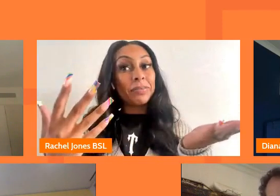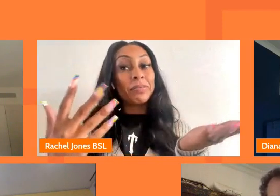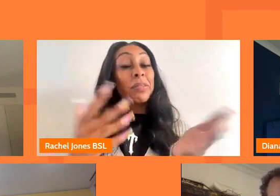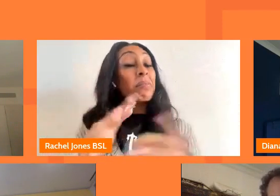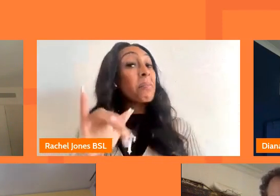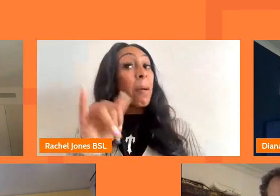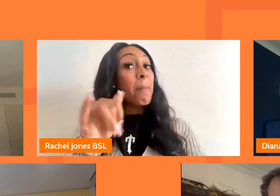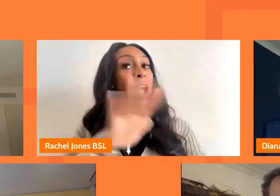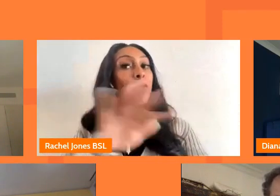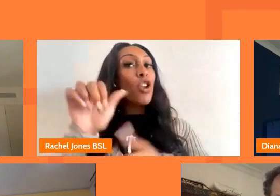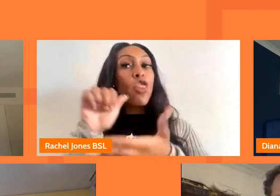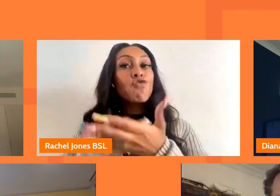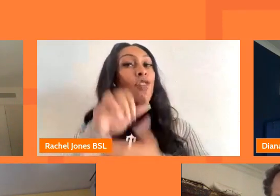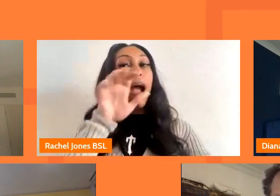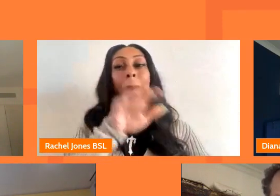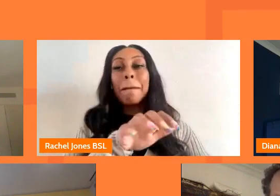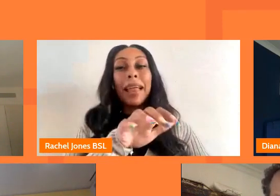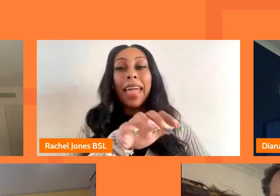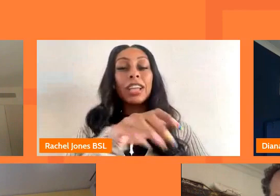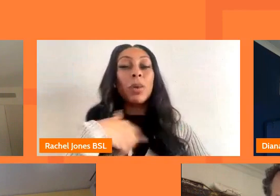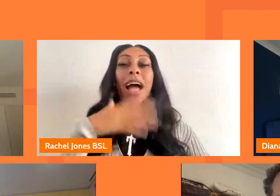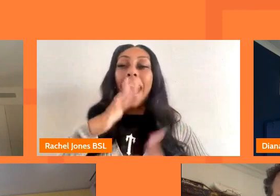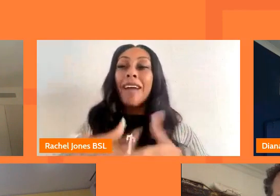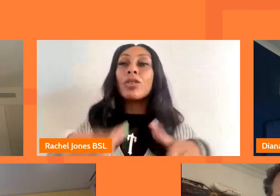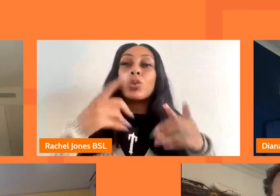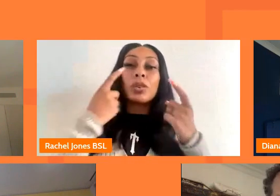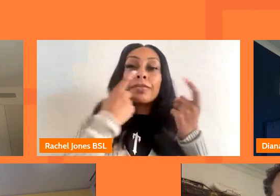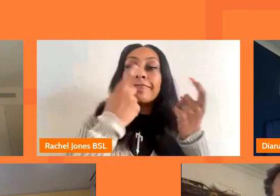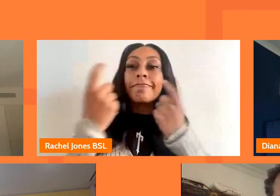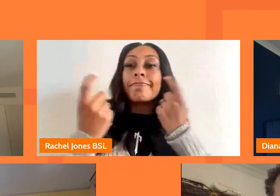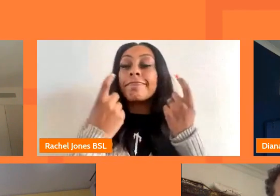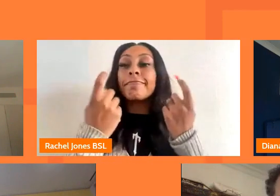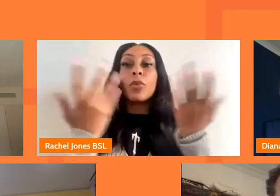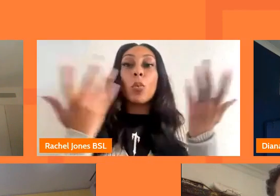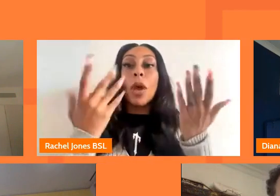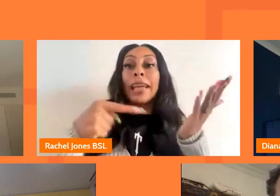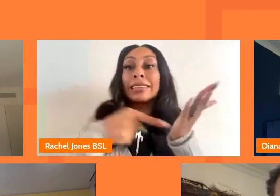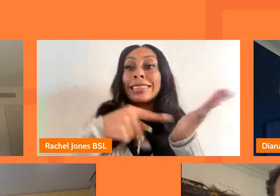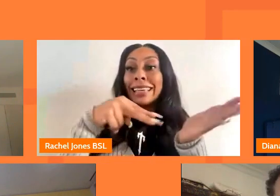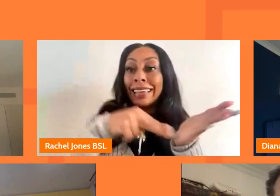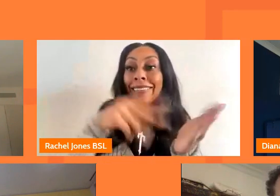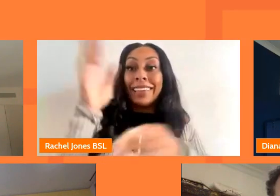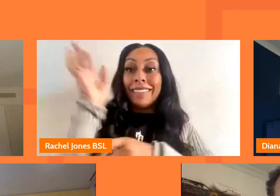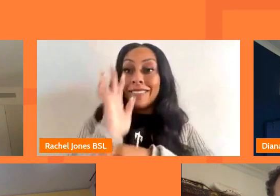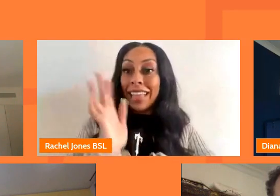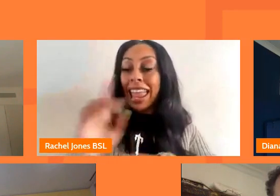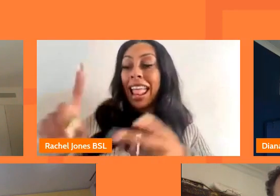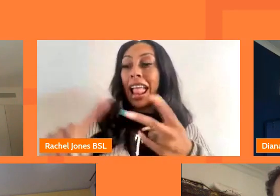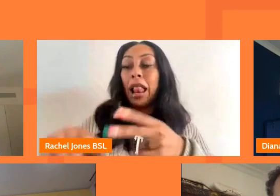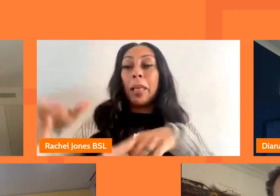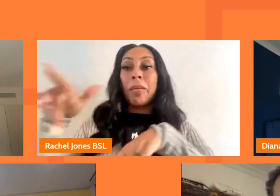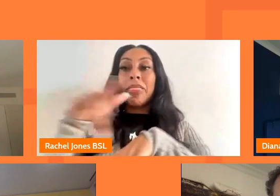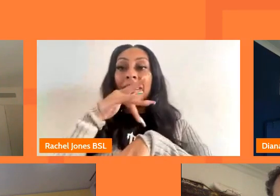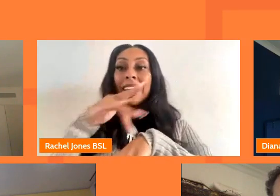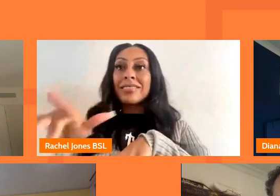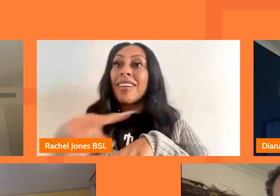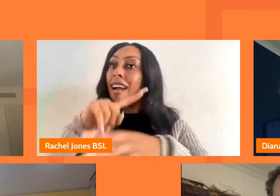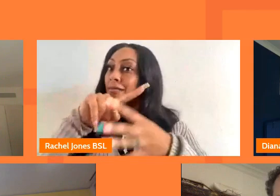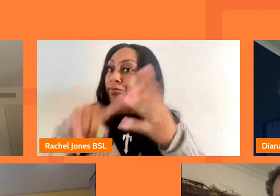place for them um and and so i think it's fantastic and and i've seen over my career you know that that whole